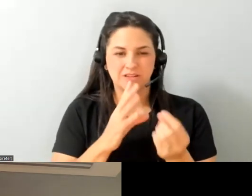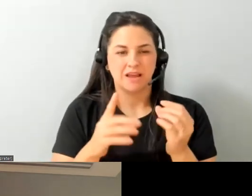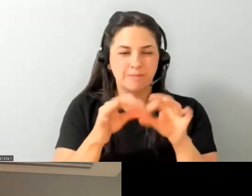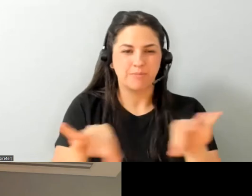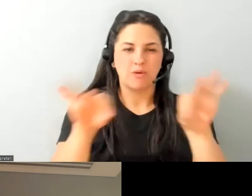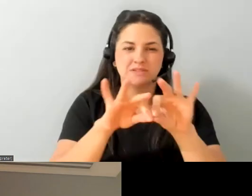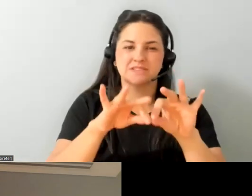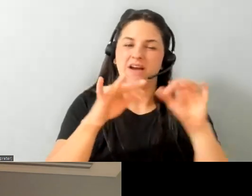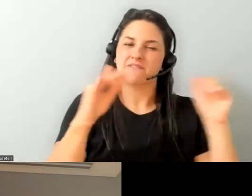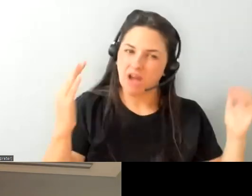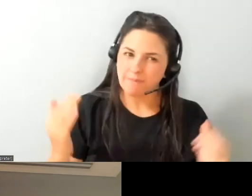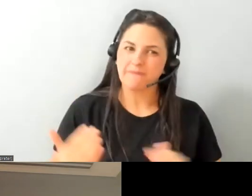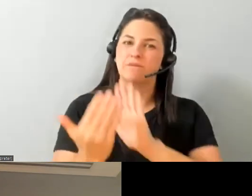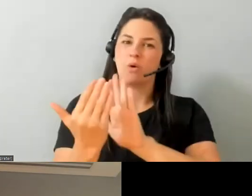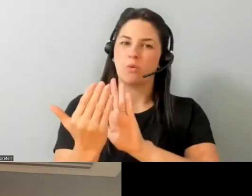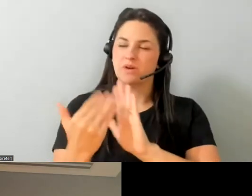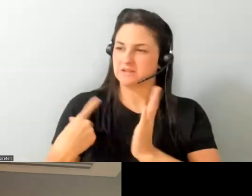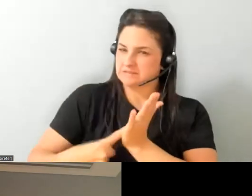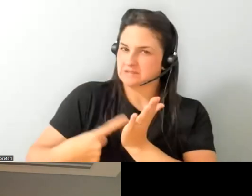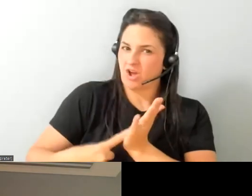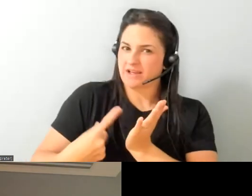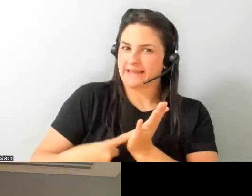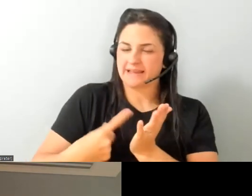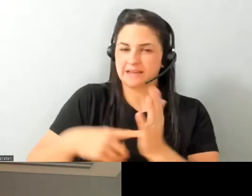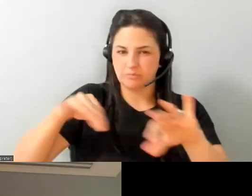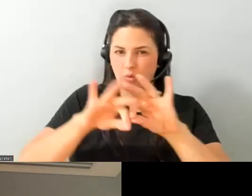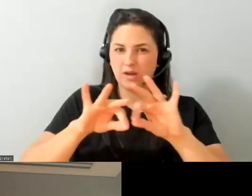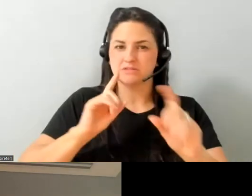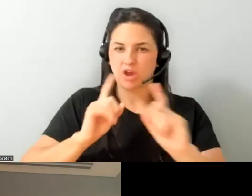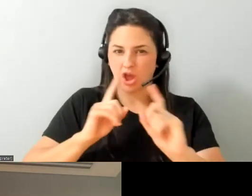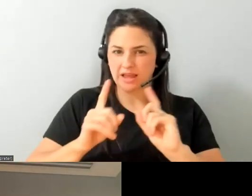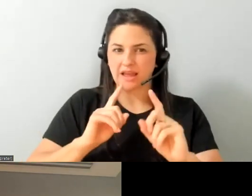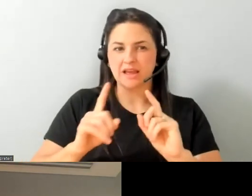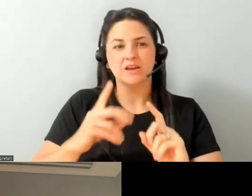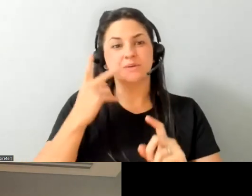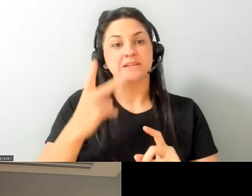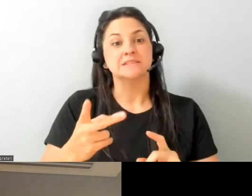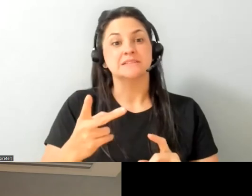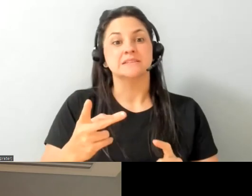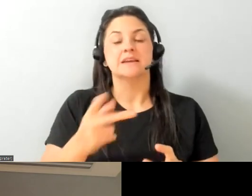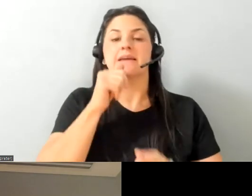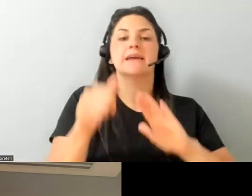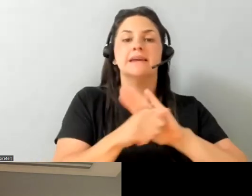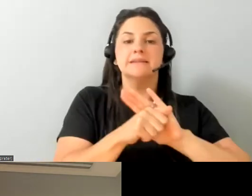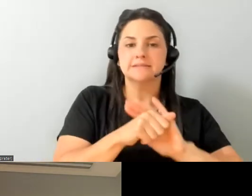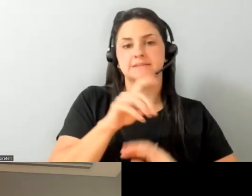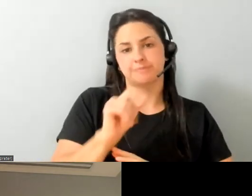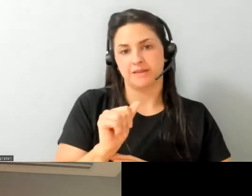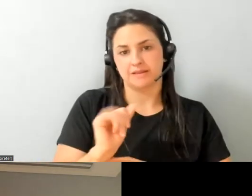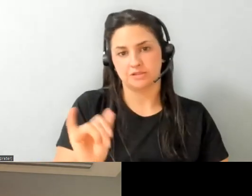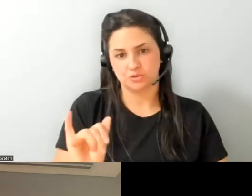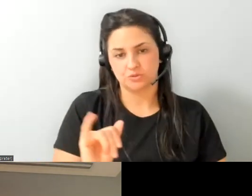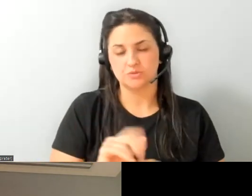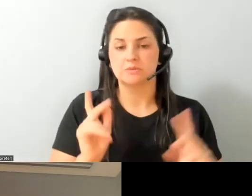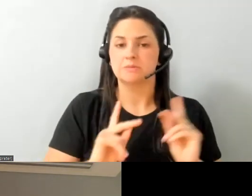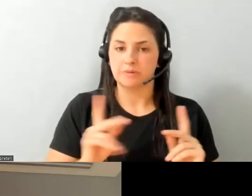of coming forward and talking we've seen so much more happening around hidden disability people coming forward